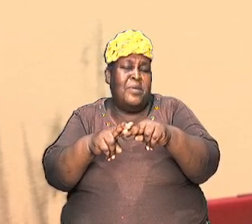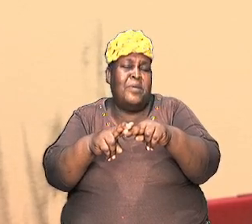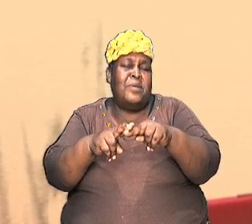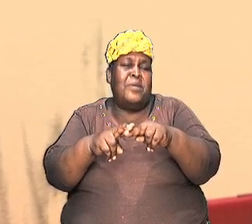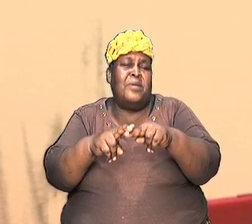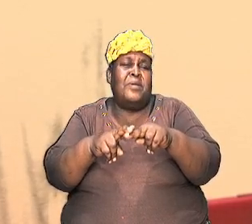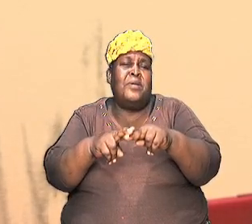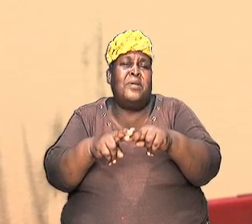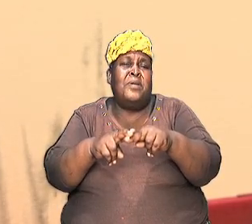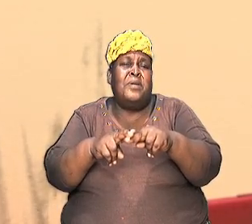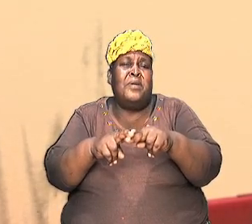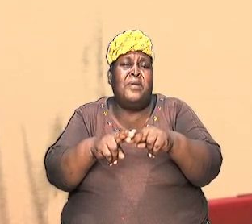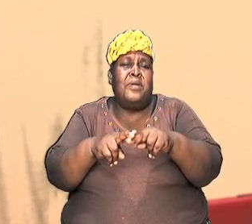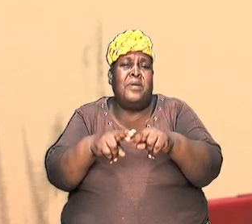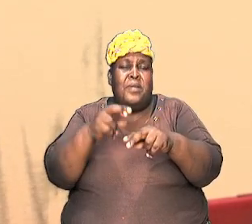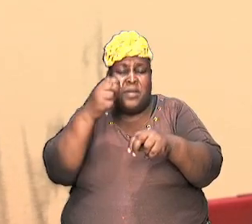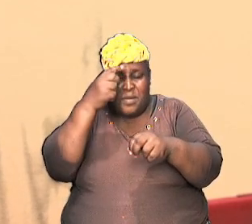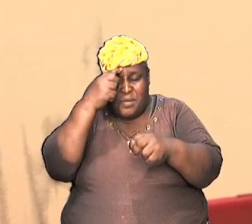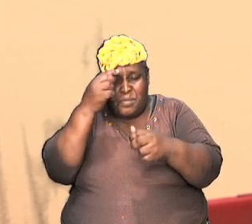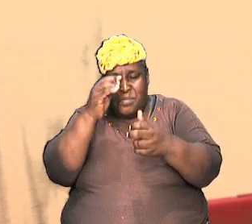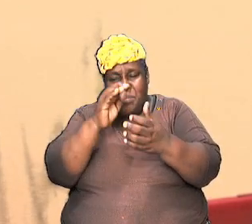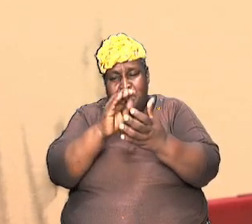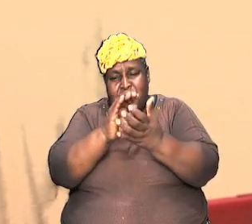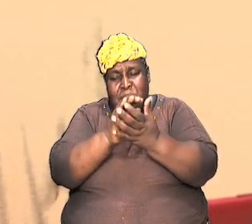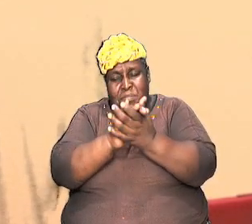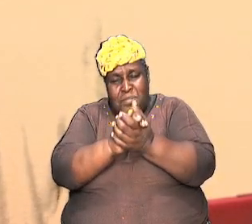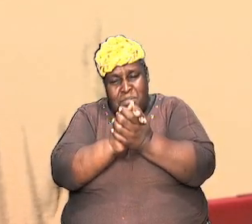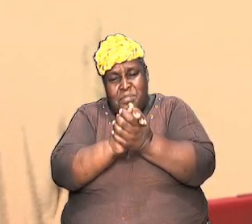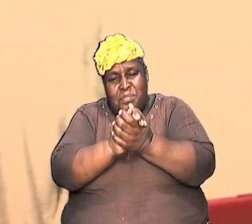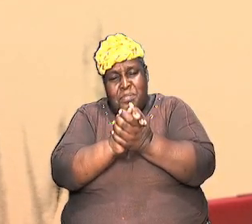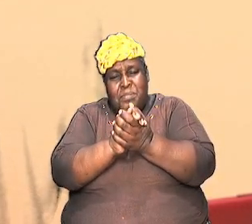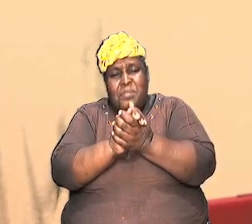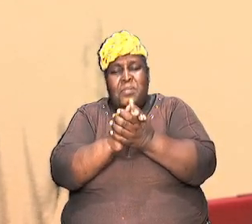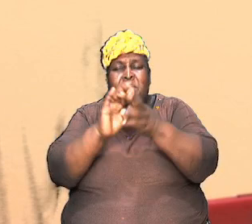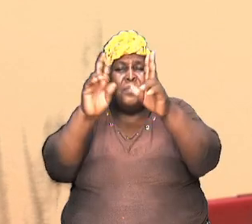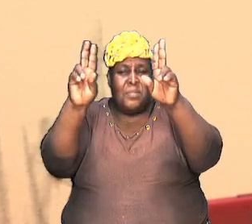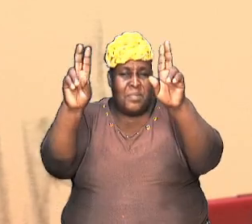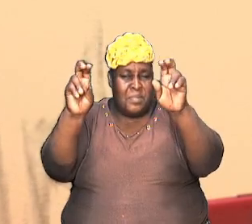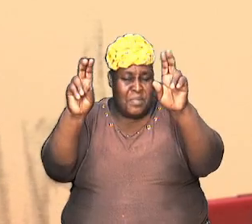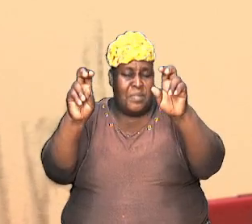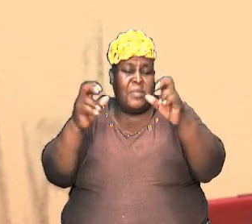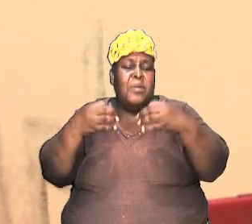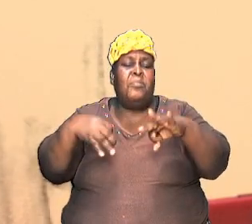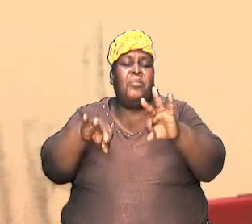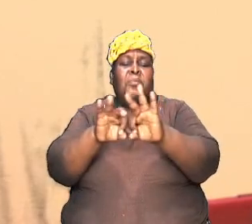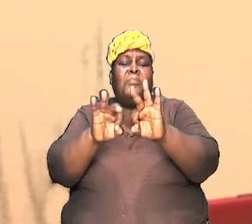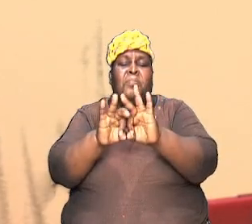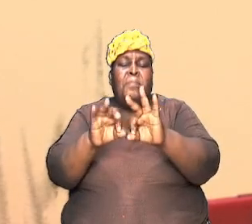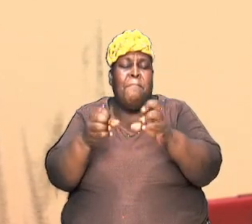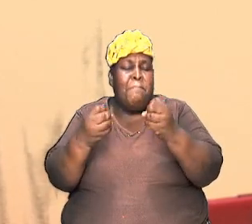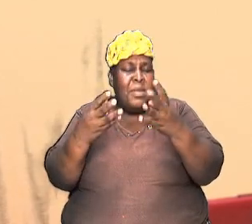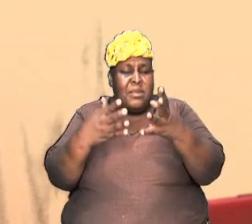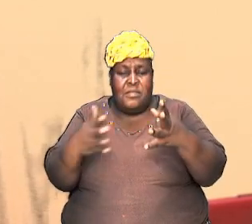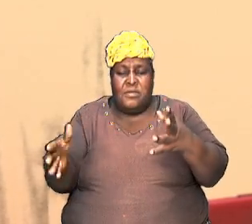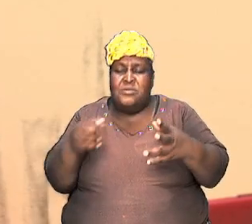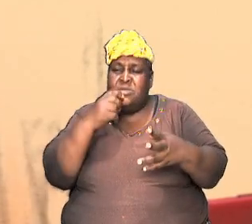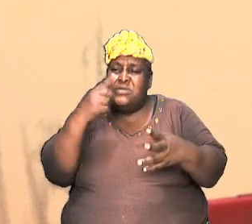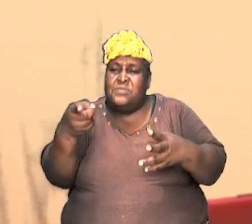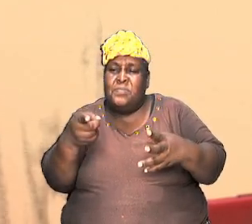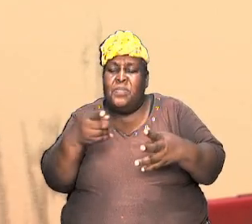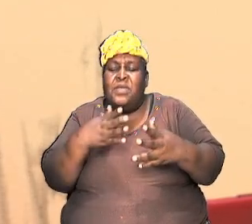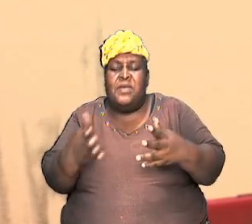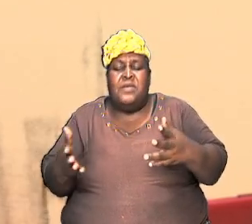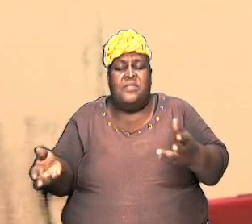believe is significant and has a lot to say about things that have